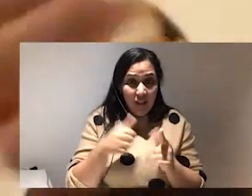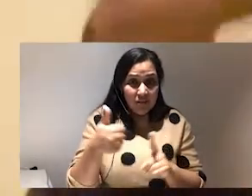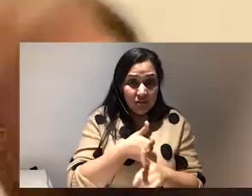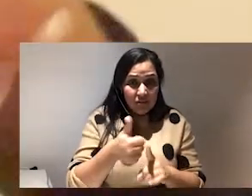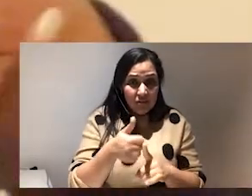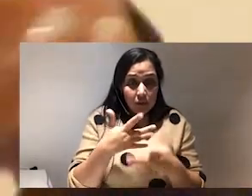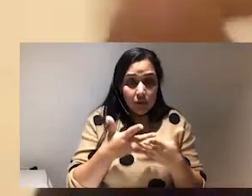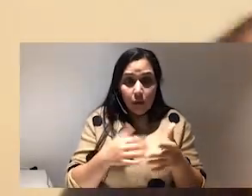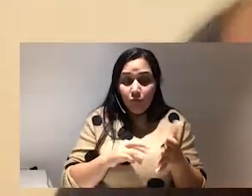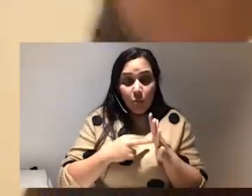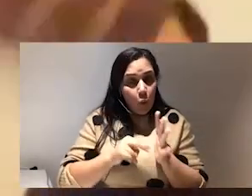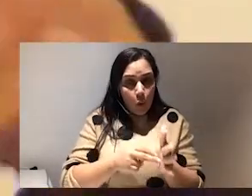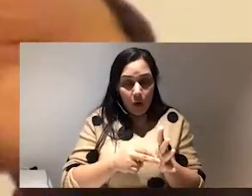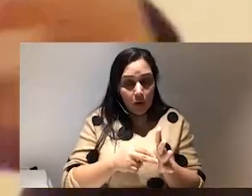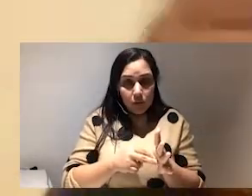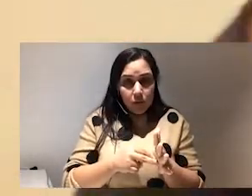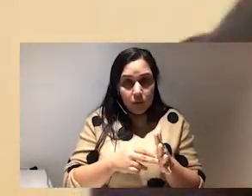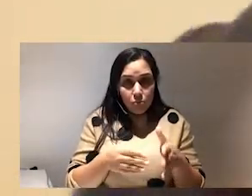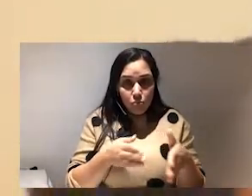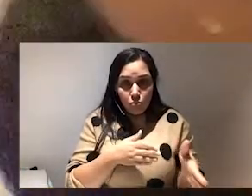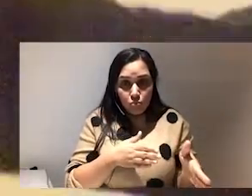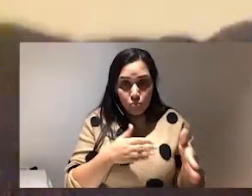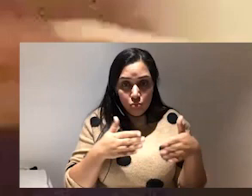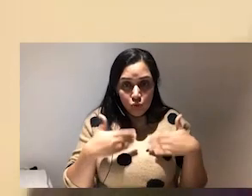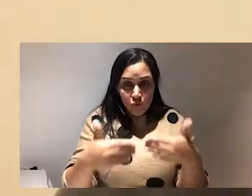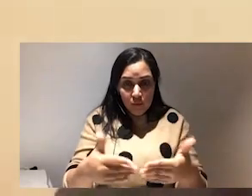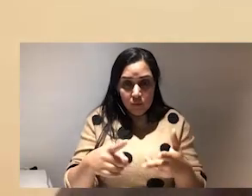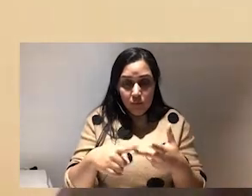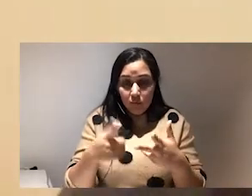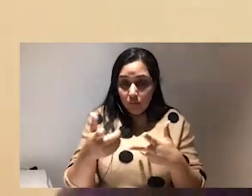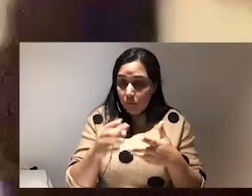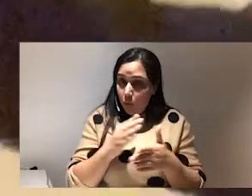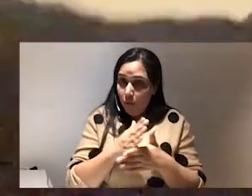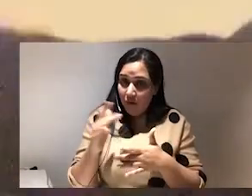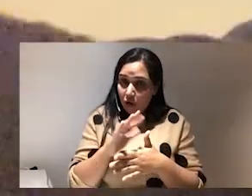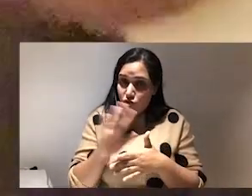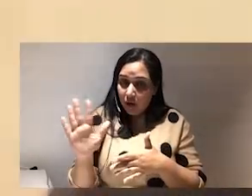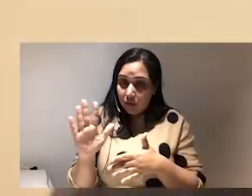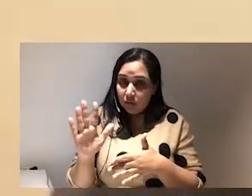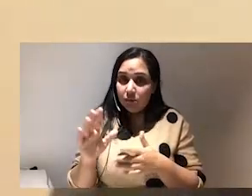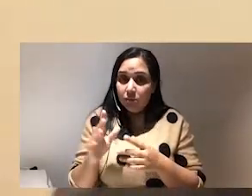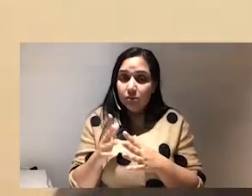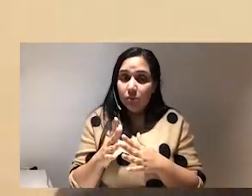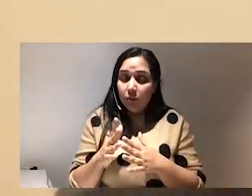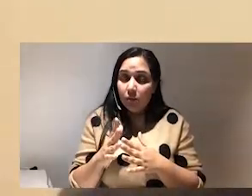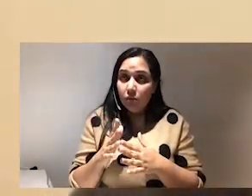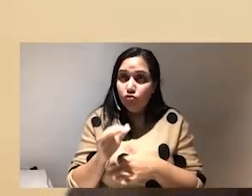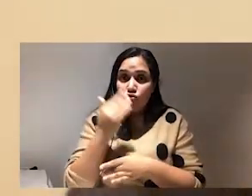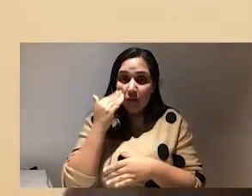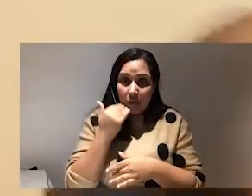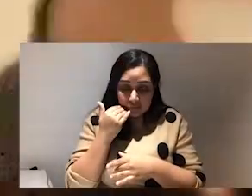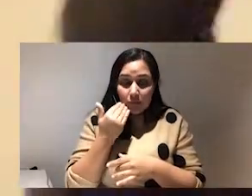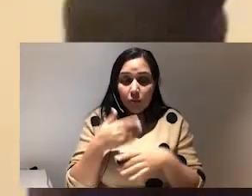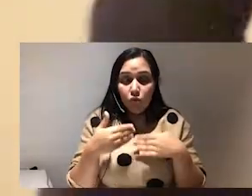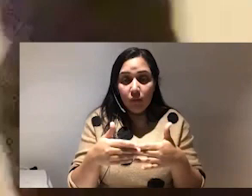orchestrated movements it's coming from far-right movements who are funding trans movements movements online that are um funding abortion